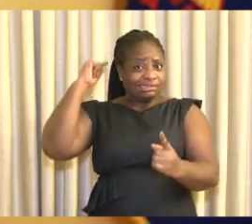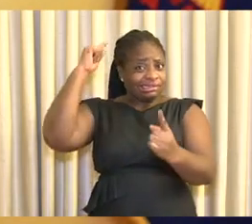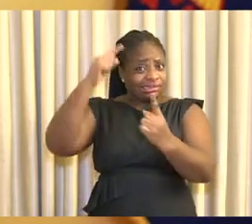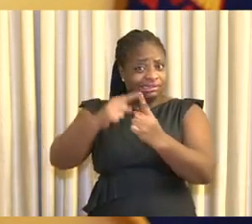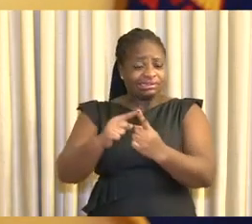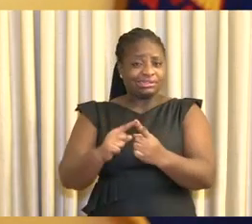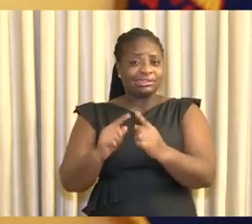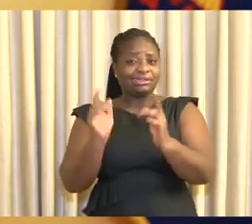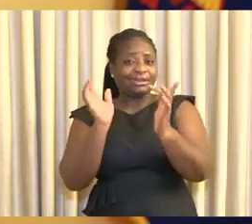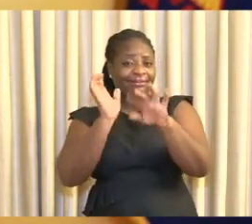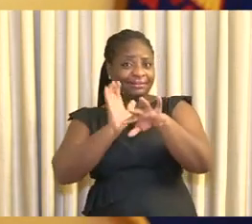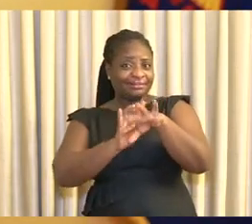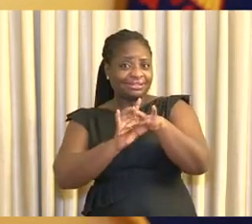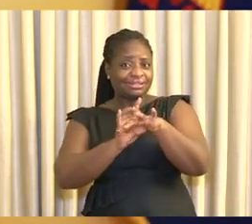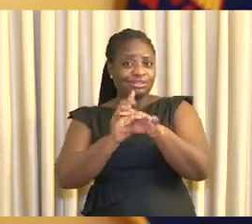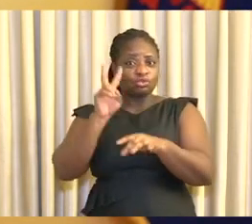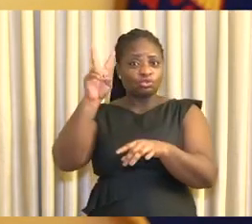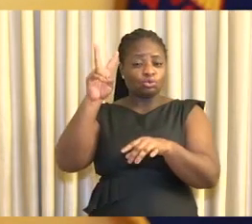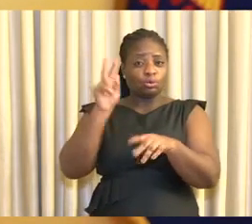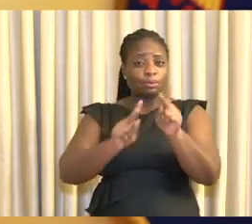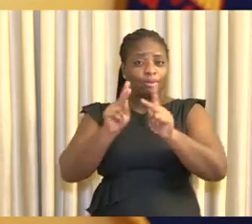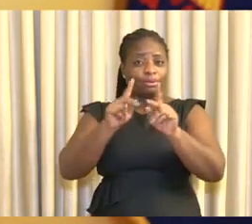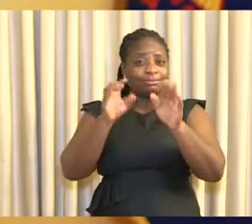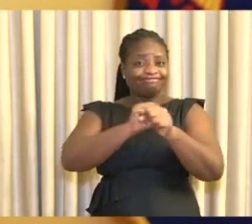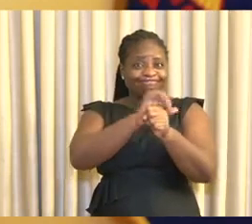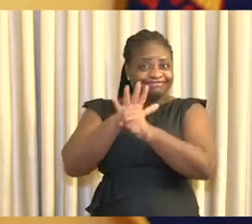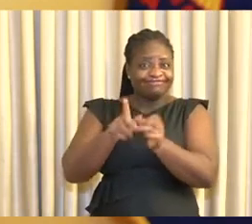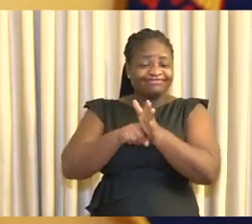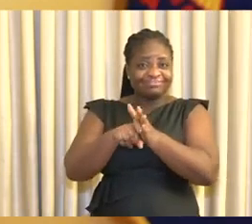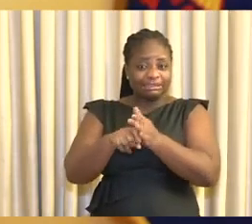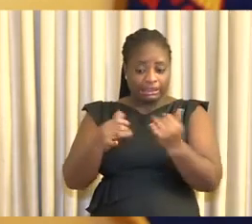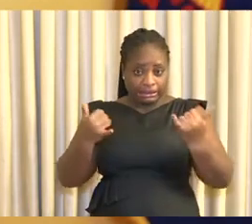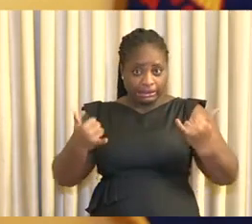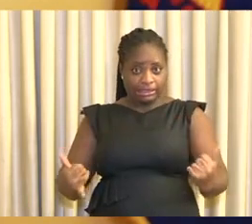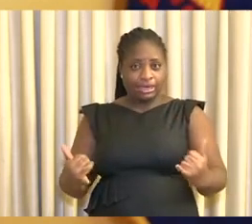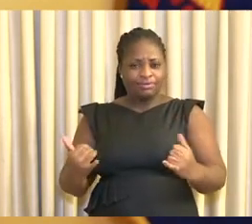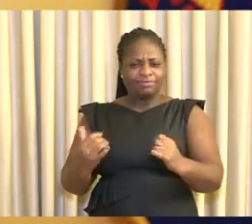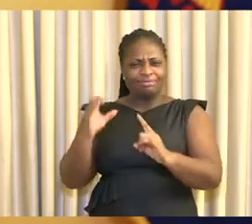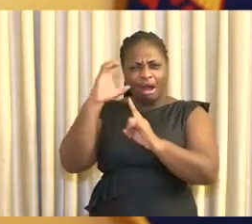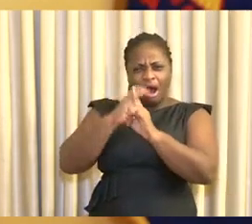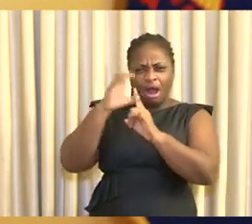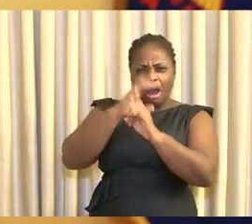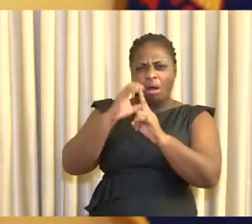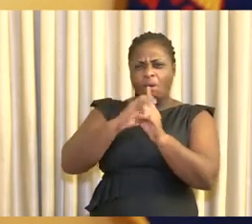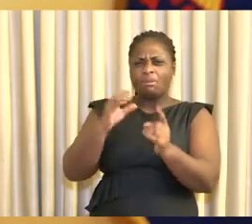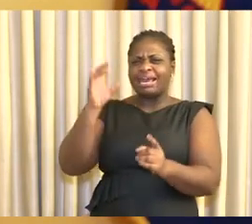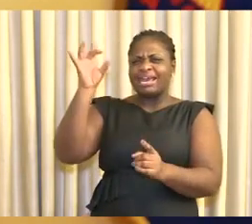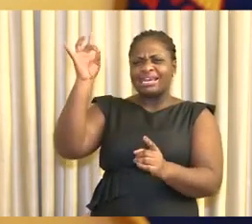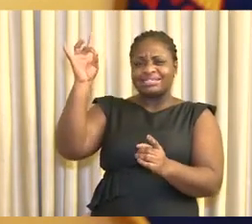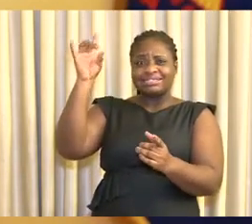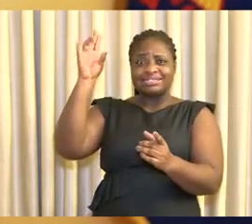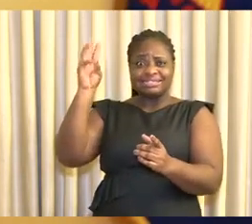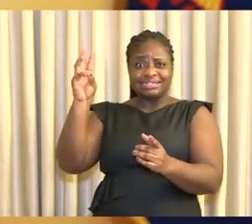cases of infections were recorded on our shores, we have to date traced some 86,000